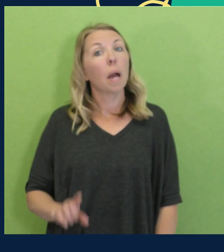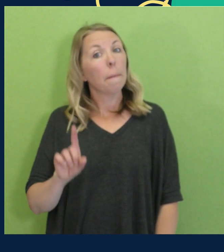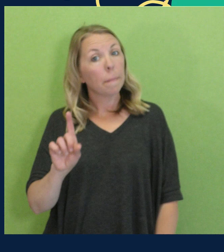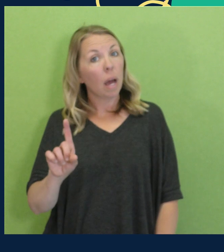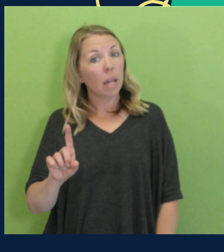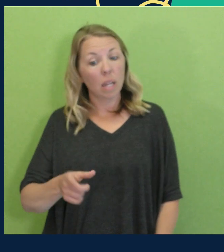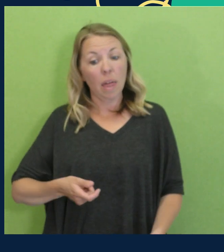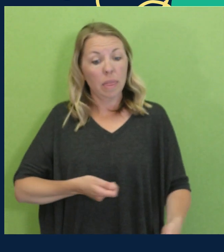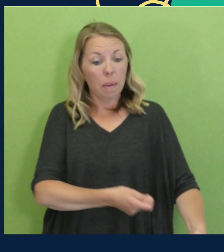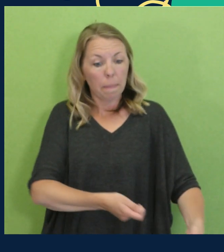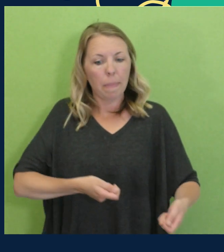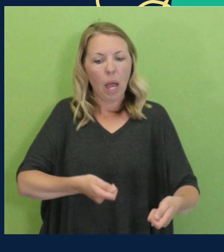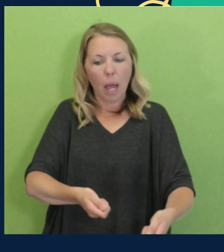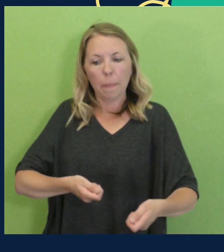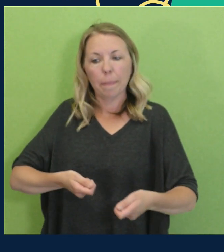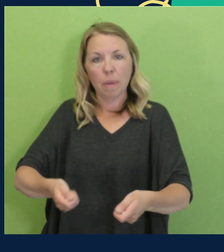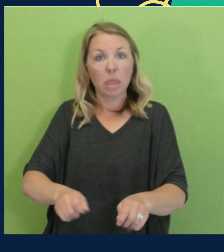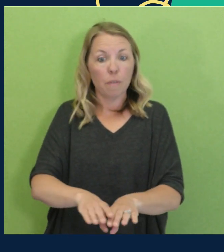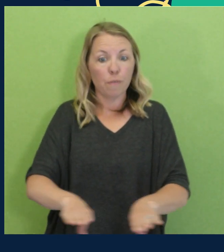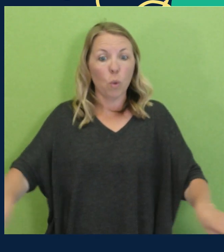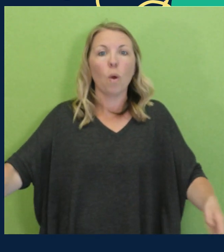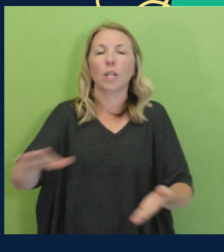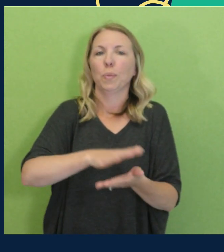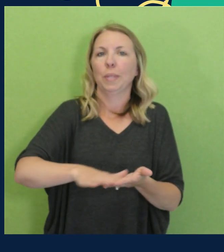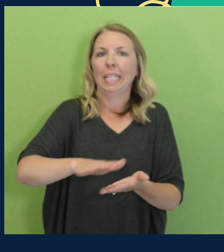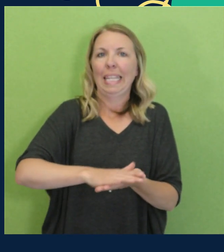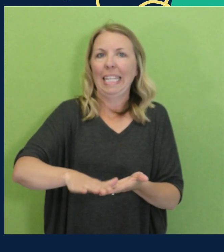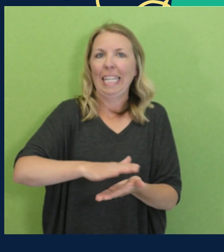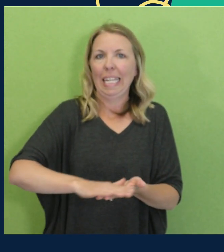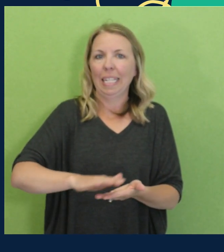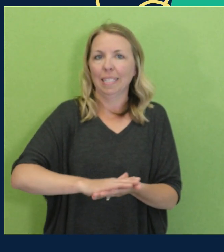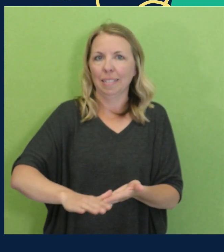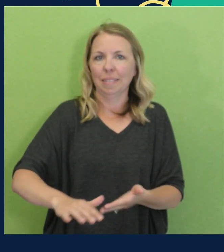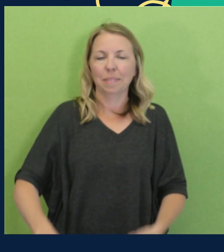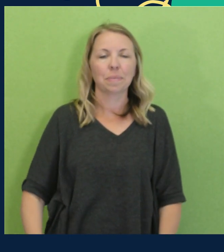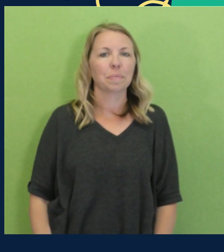But you got out the mop and then cleaned up the floor.